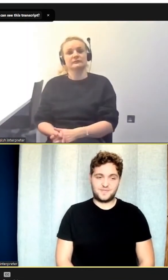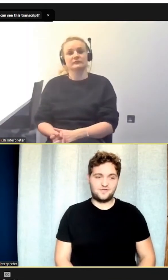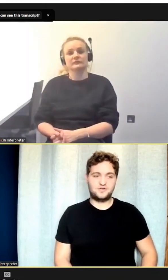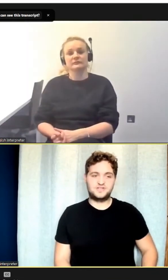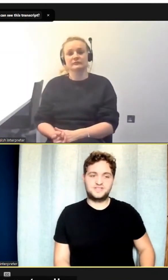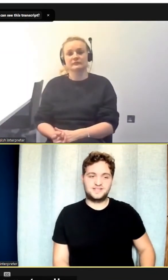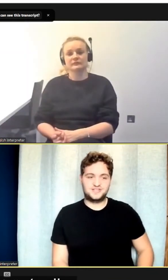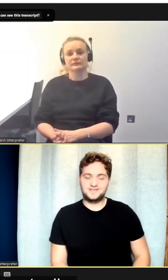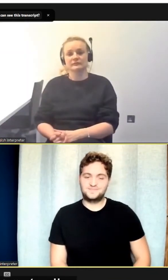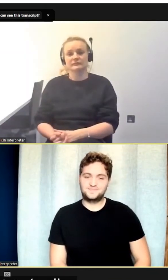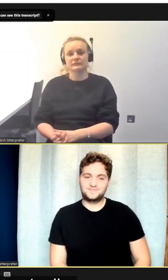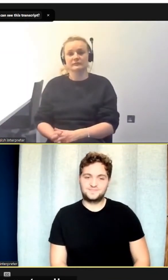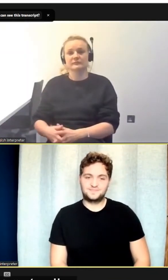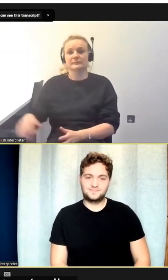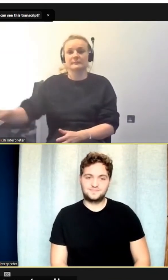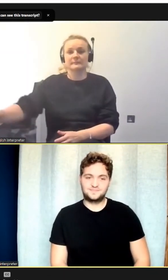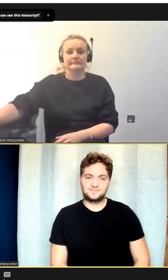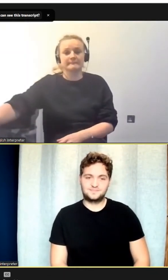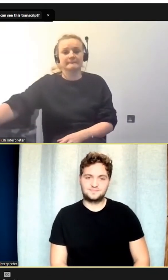From our audience, actually.